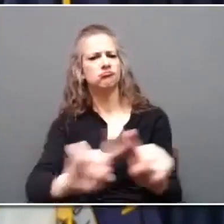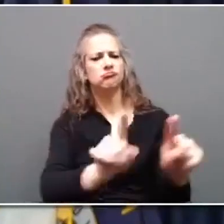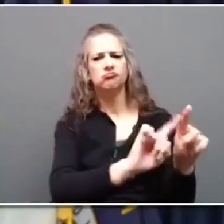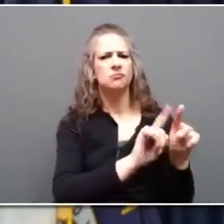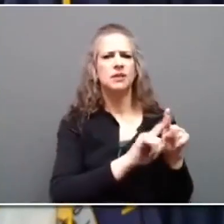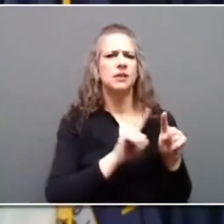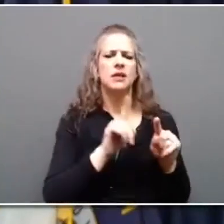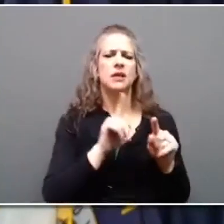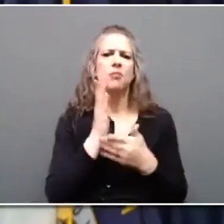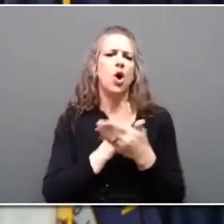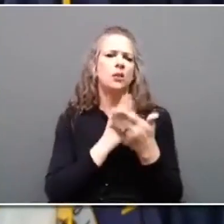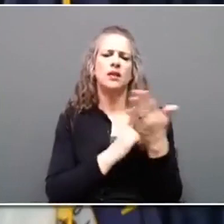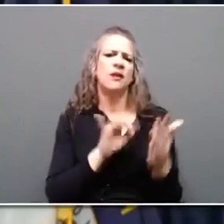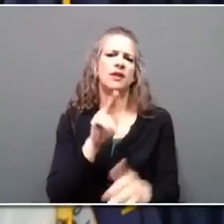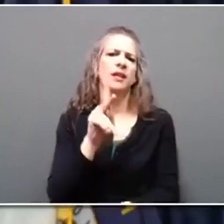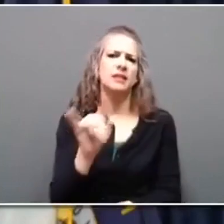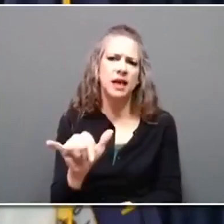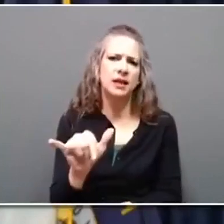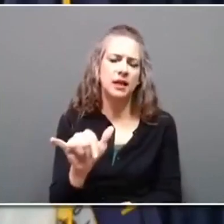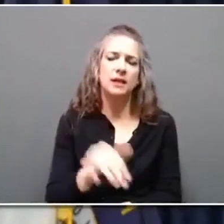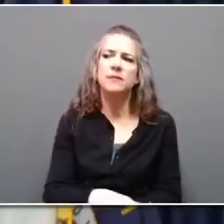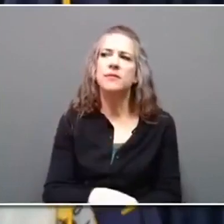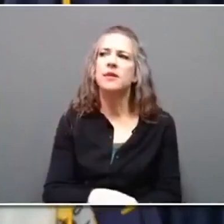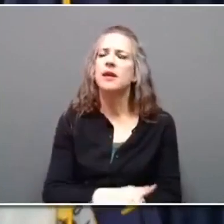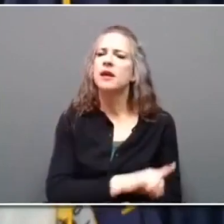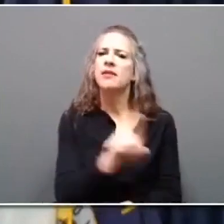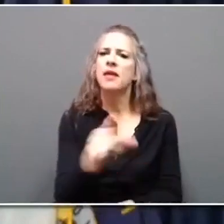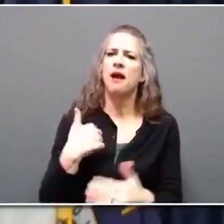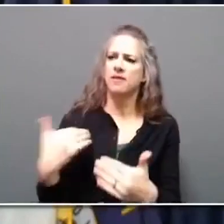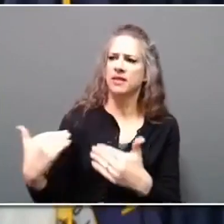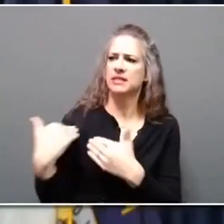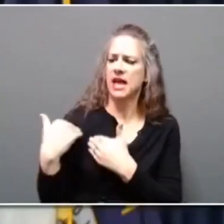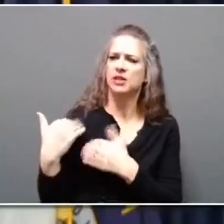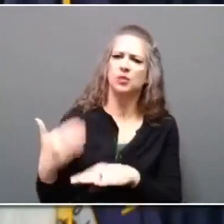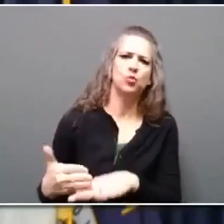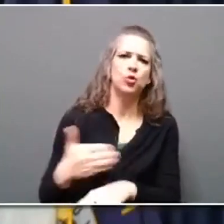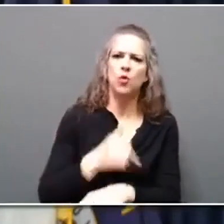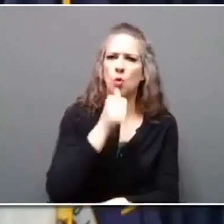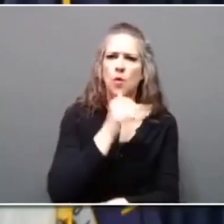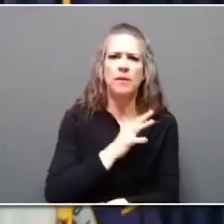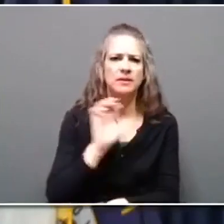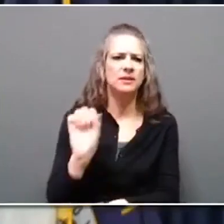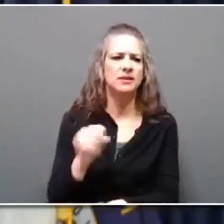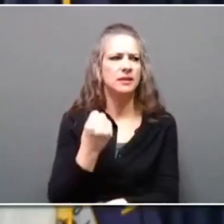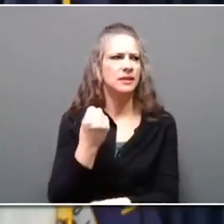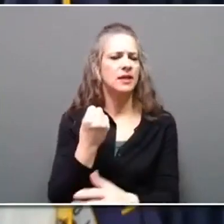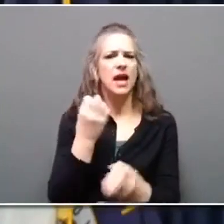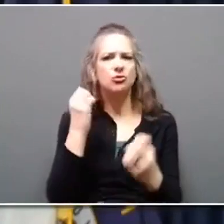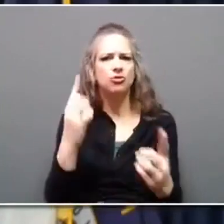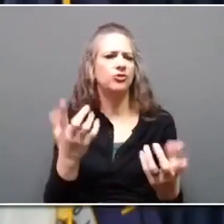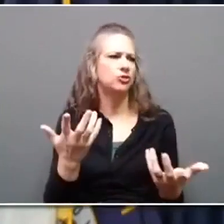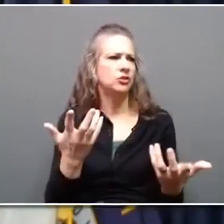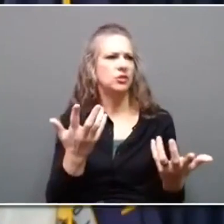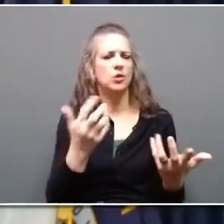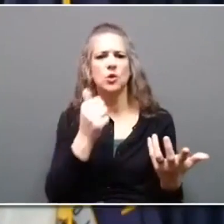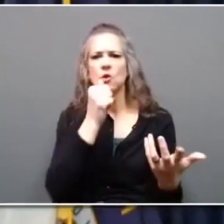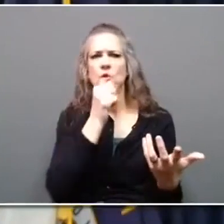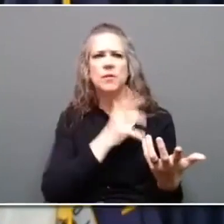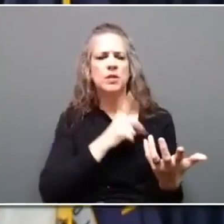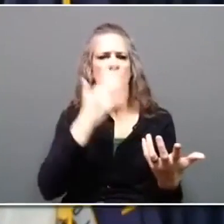areas of Kentucky. They are tasked with improving the status of women in Kentucky, educating the public about issues and